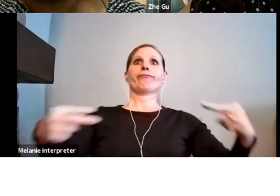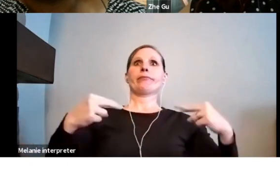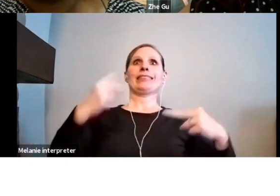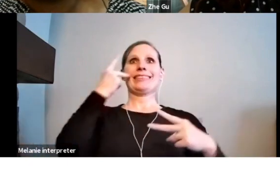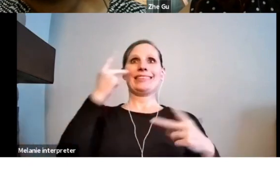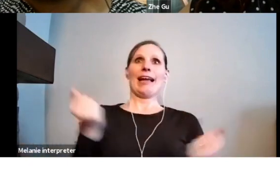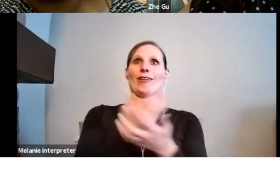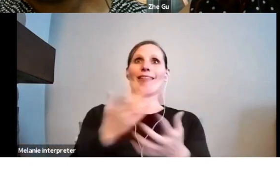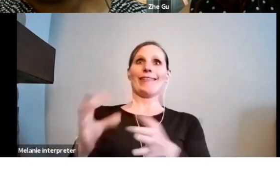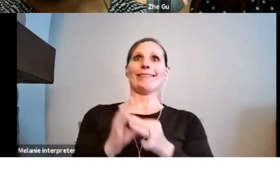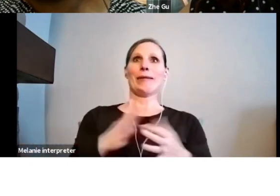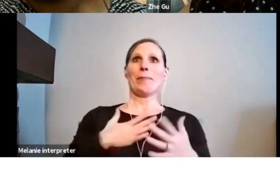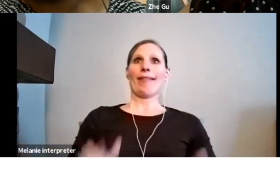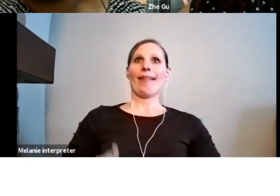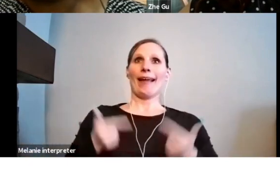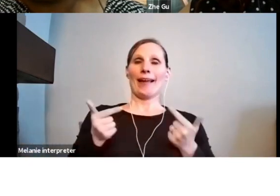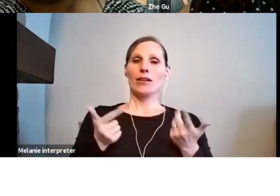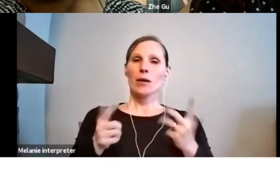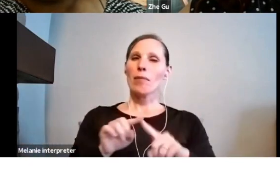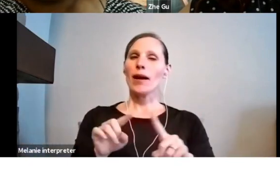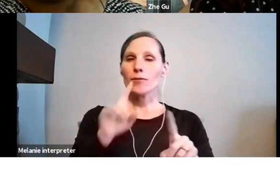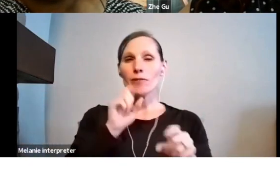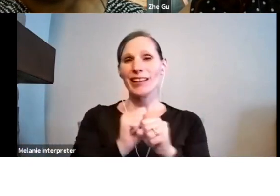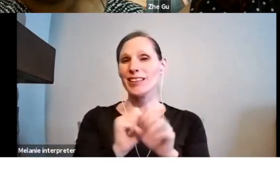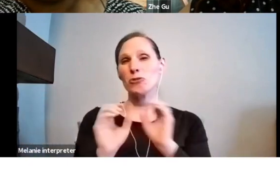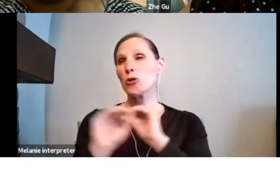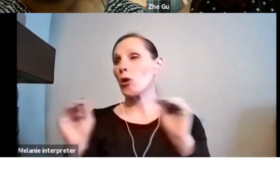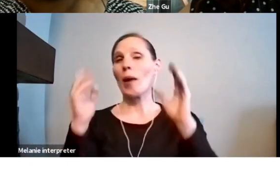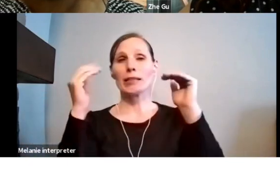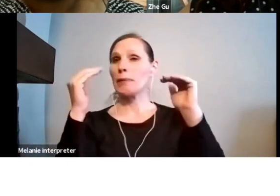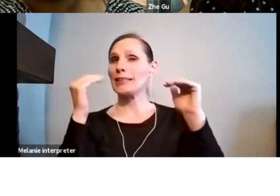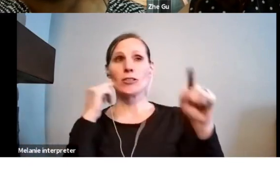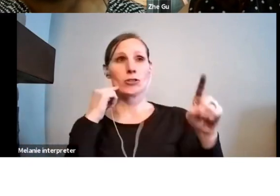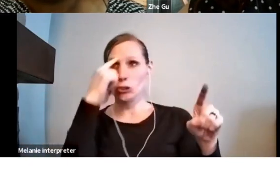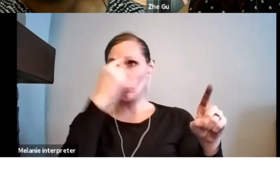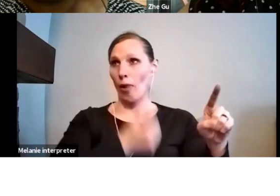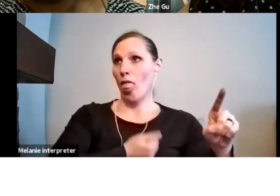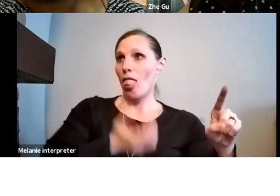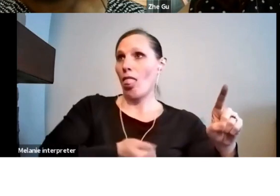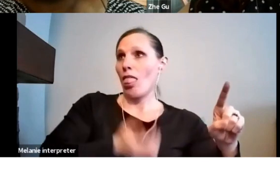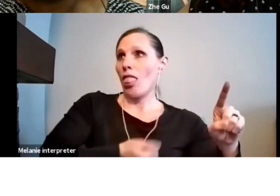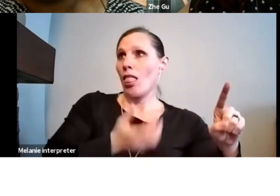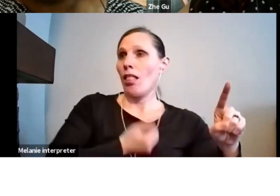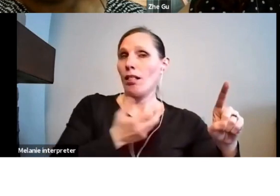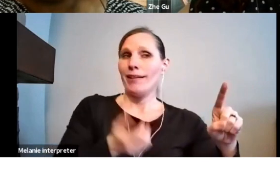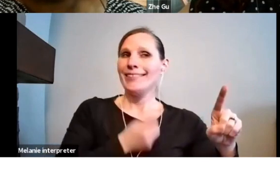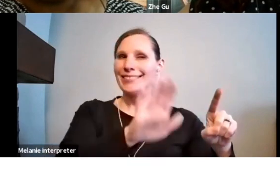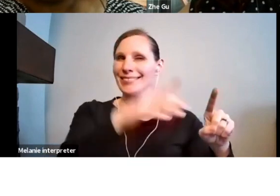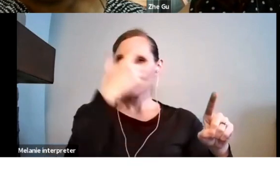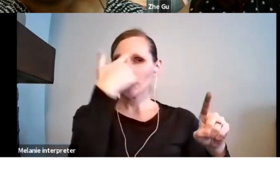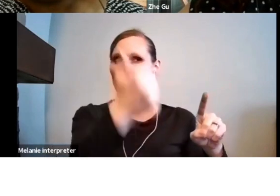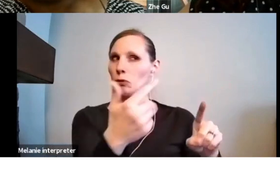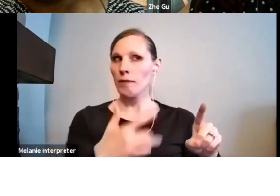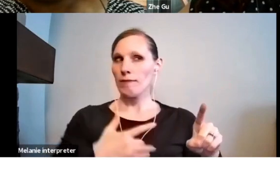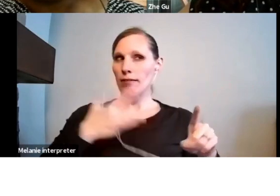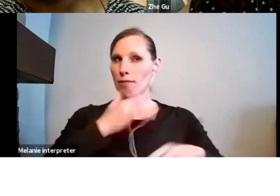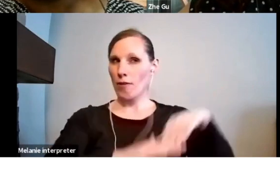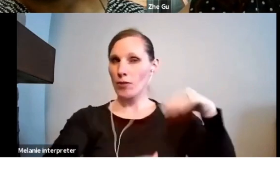about your work and your artistic practice with that, with, with, and share what you feel comfortable sharing.